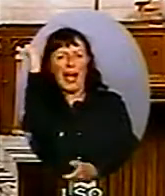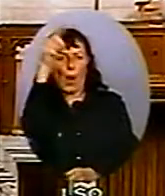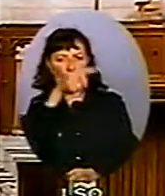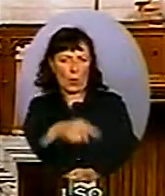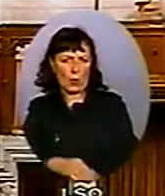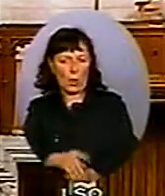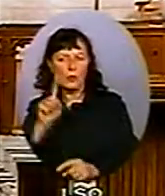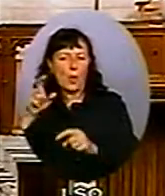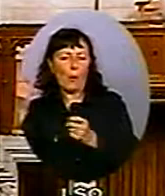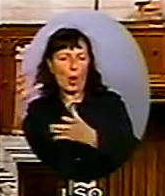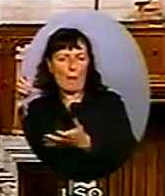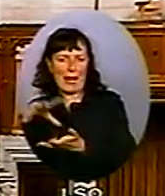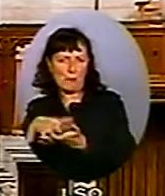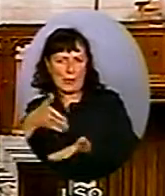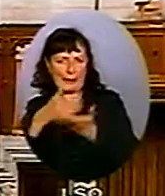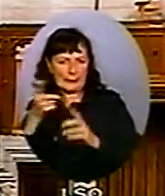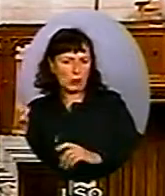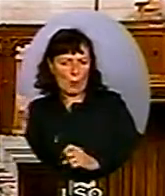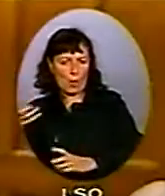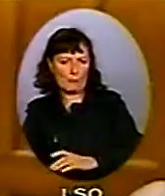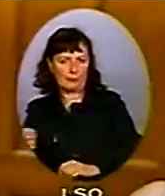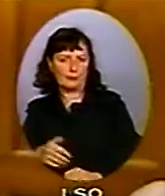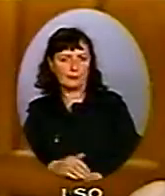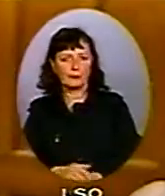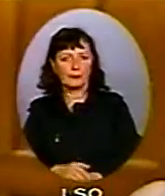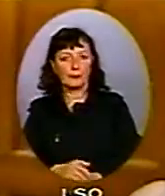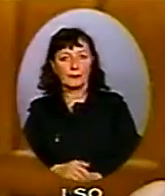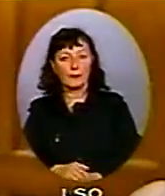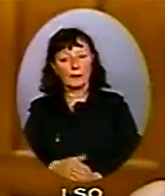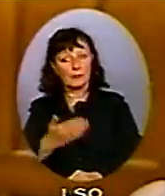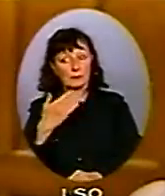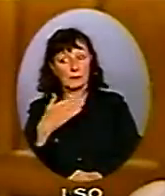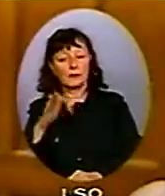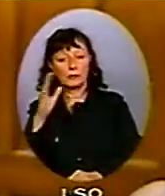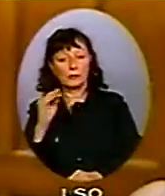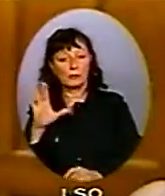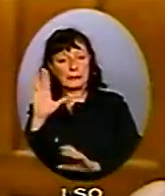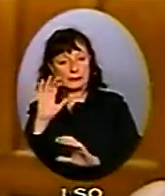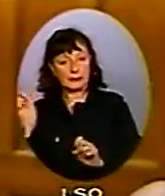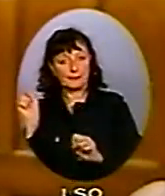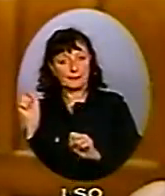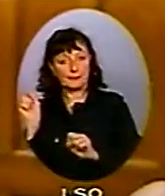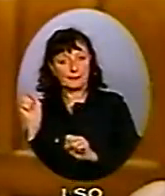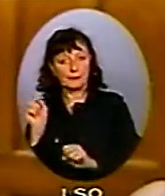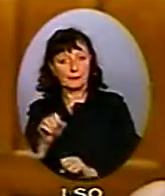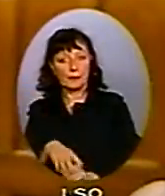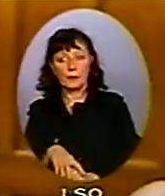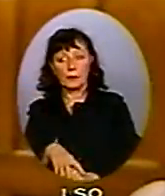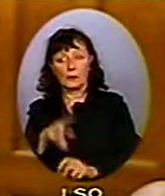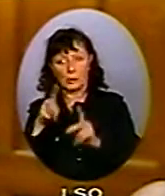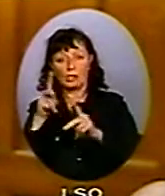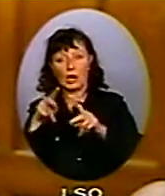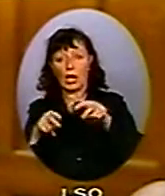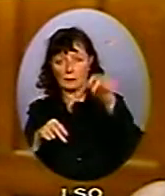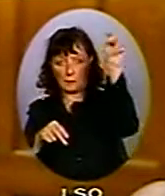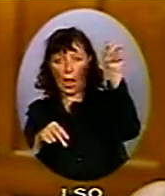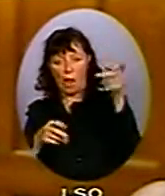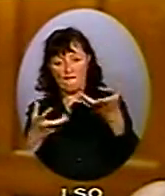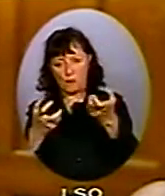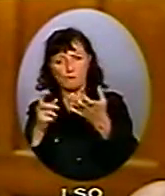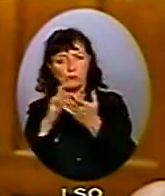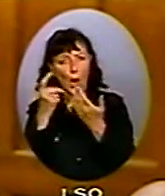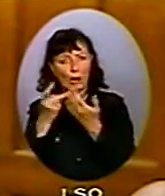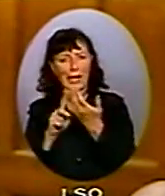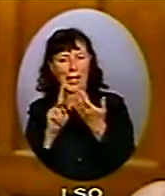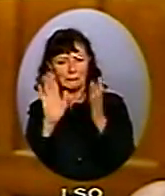The Honourable Parliamentary Secretary. Well, thank you, Mr. Speaker. Northerners asked for a program that focused on healthy foods and